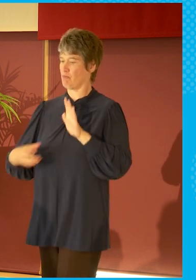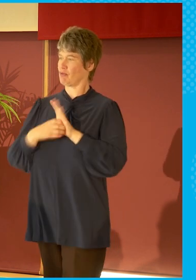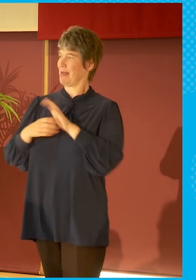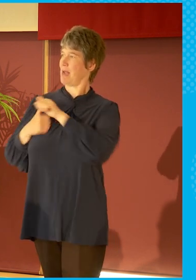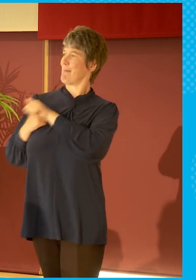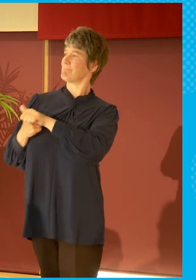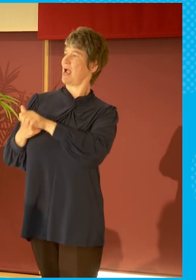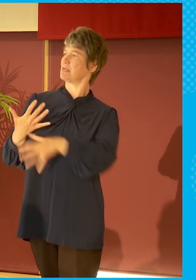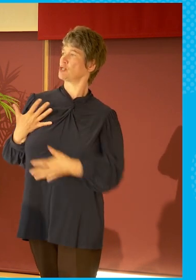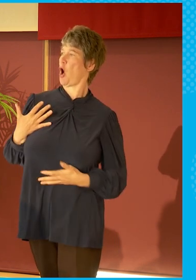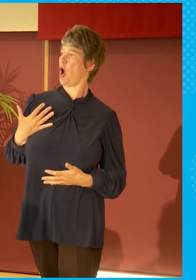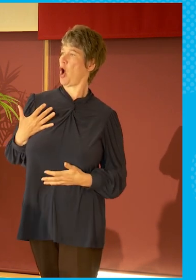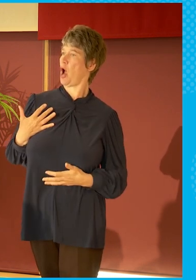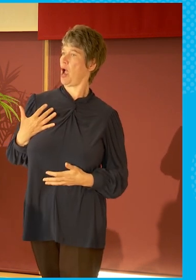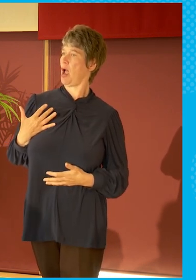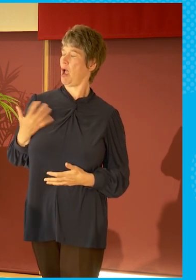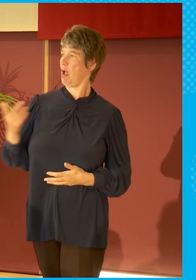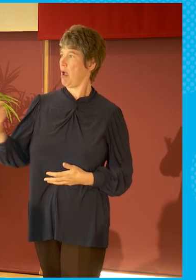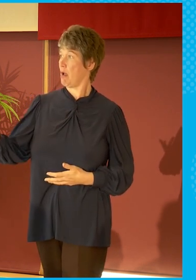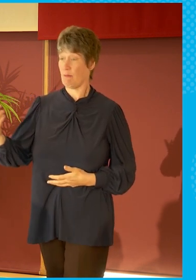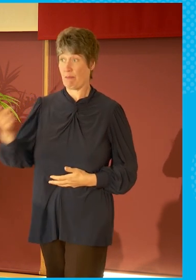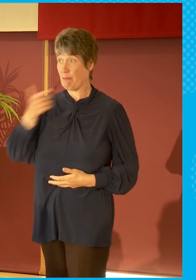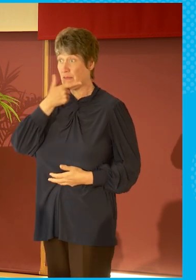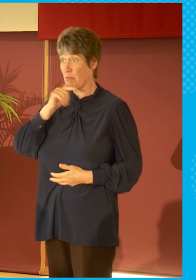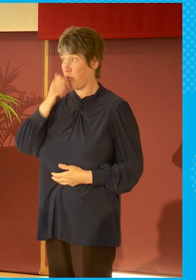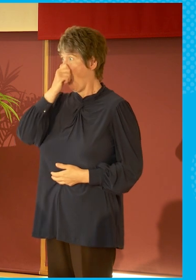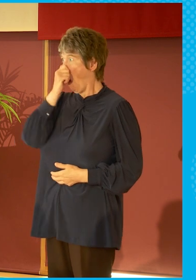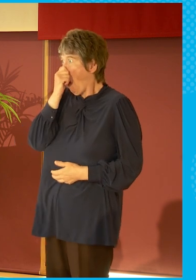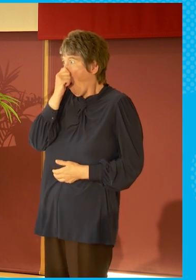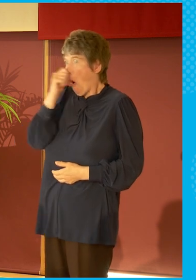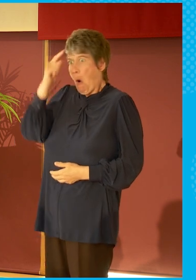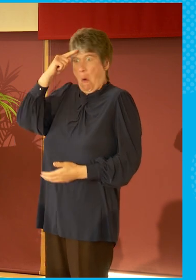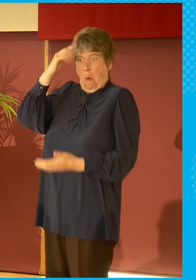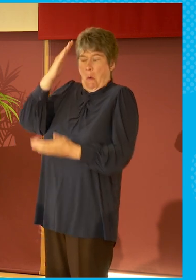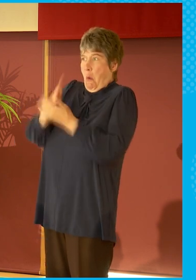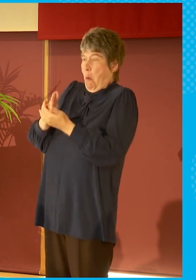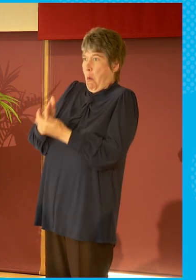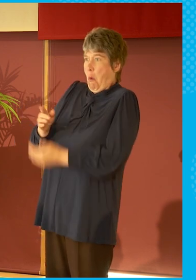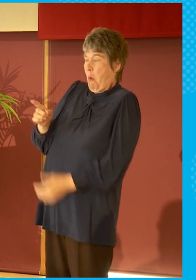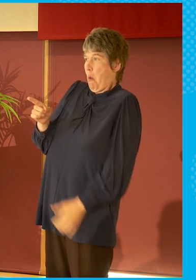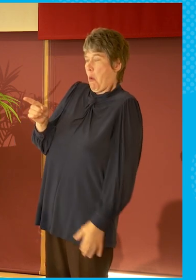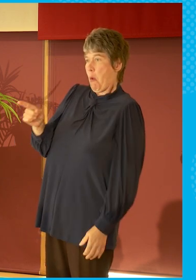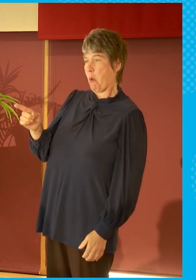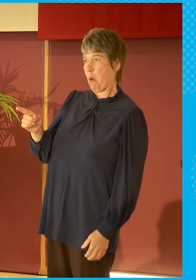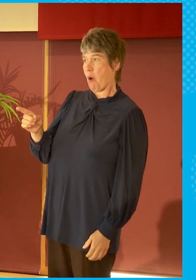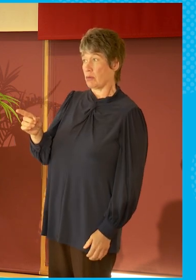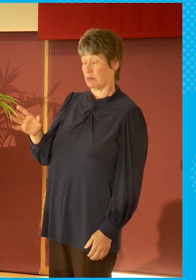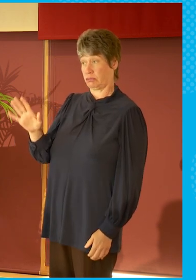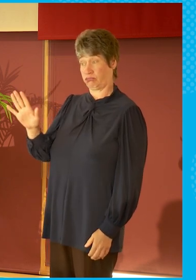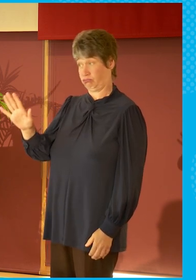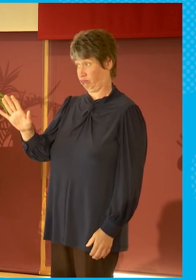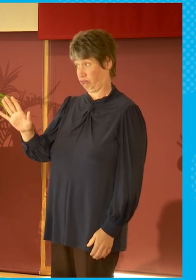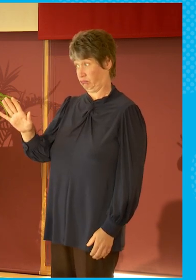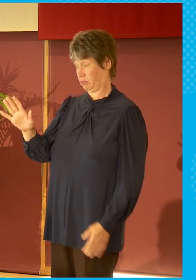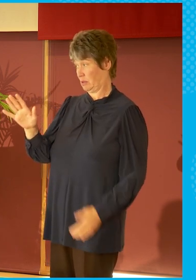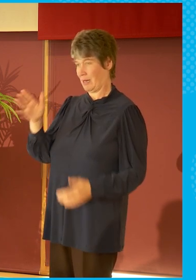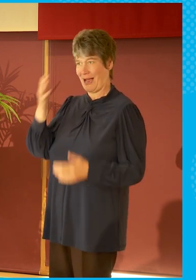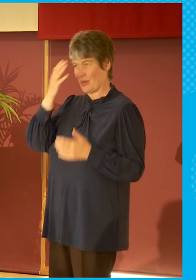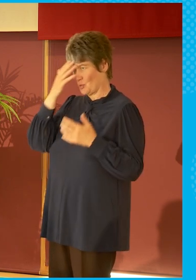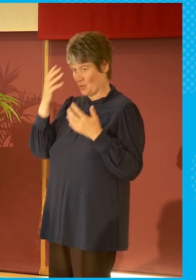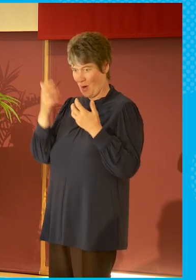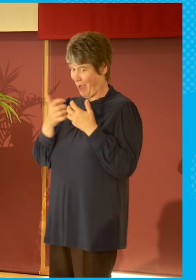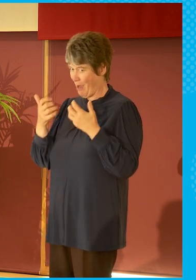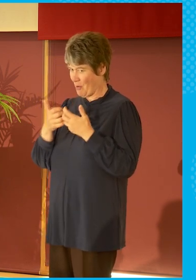spoken about. But it was deeply convincing. And not only, of course, is that a total problem for us. We don't allow our journalists to do that.